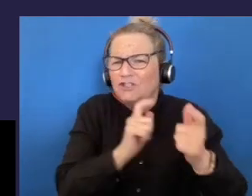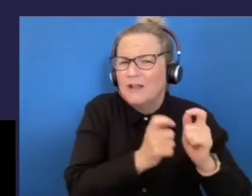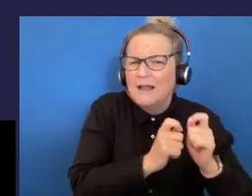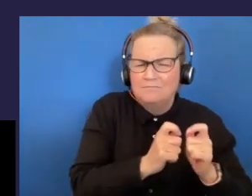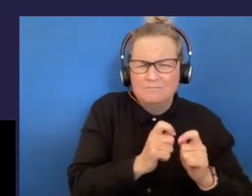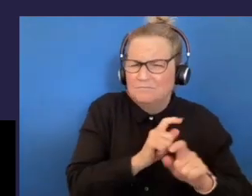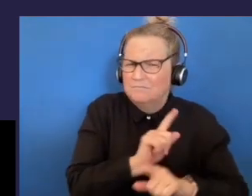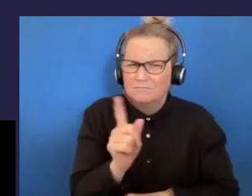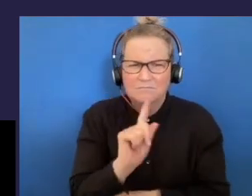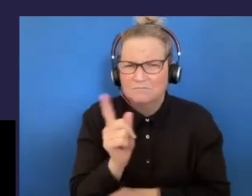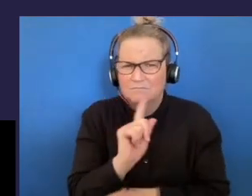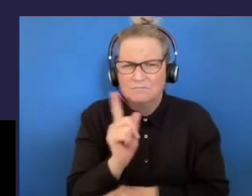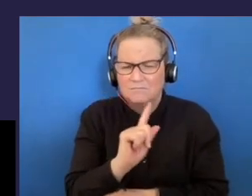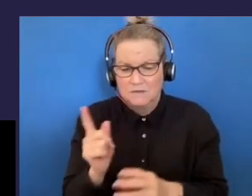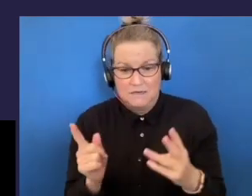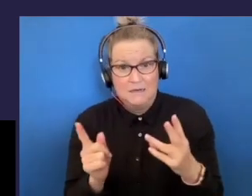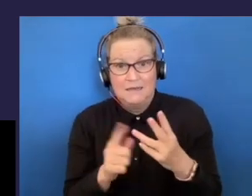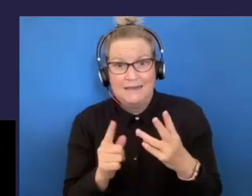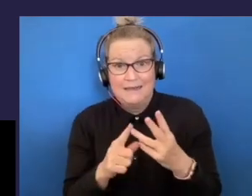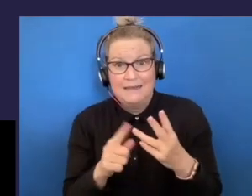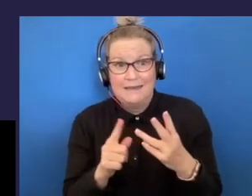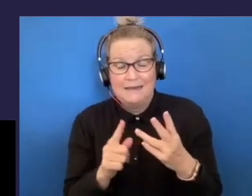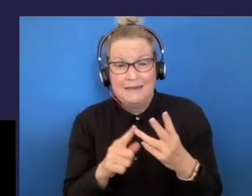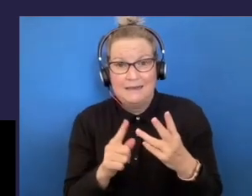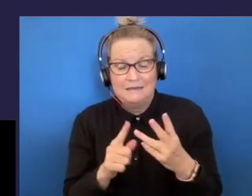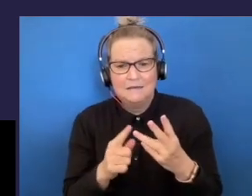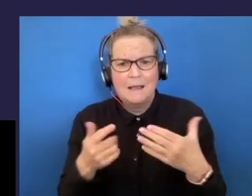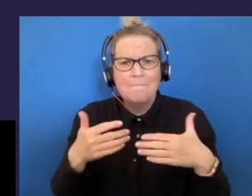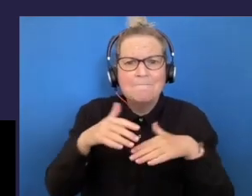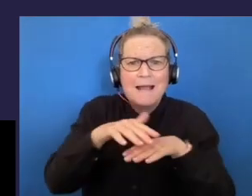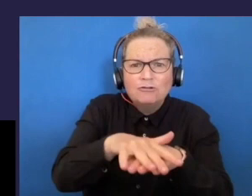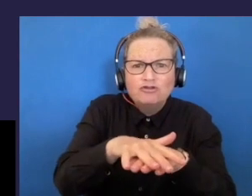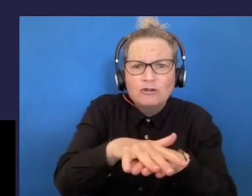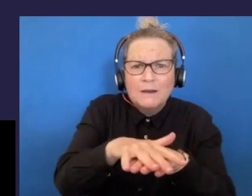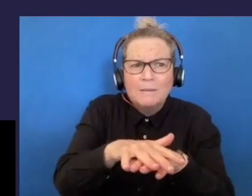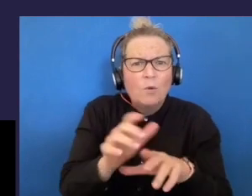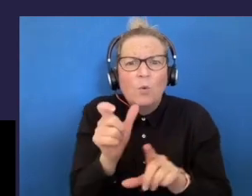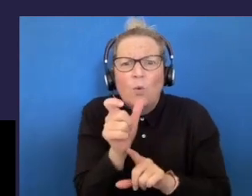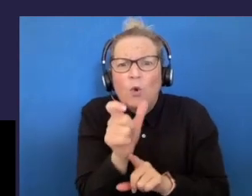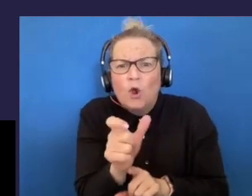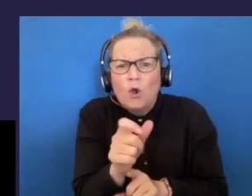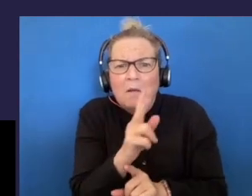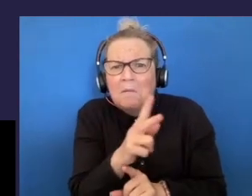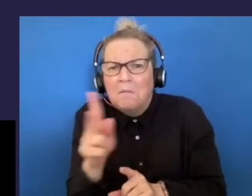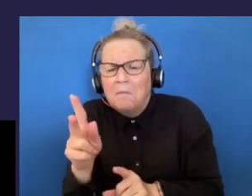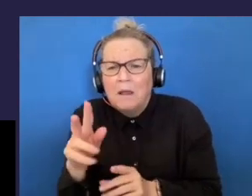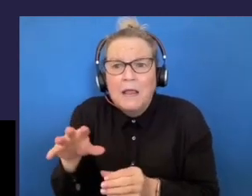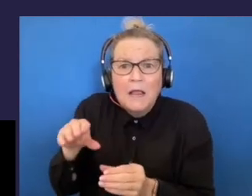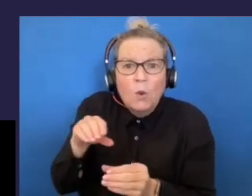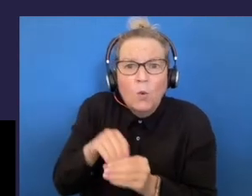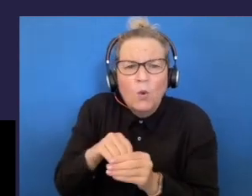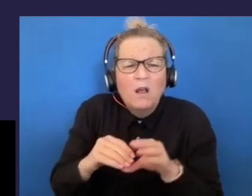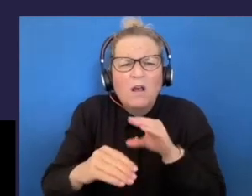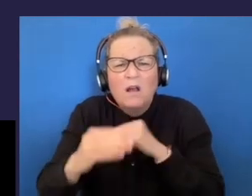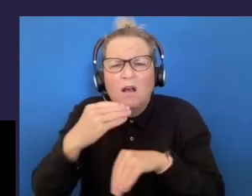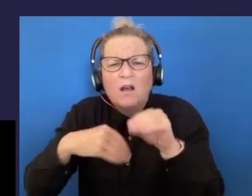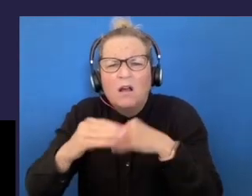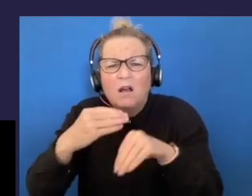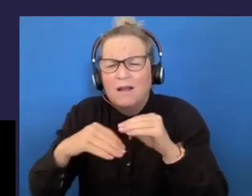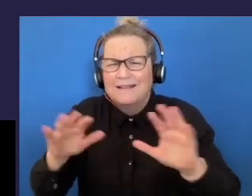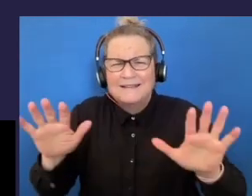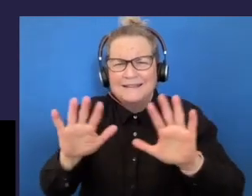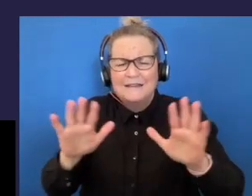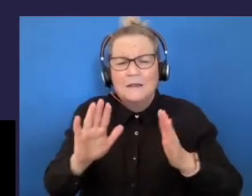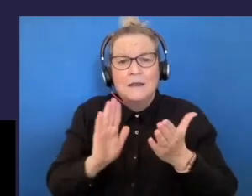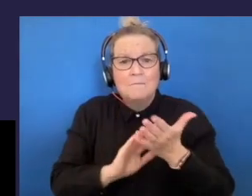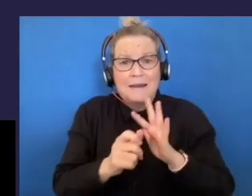as it is still commonplace to hear the terms mainstream and inclusion being used interchangeably, particularly in the media